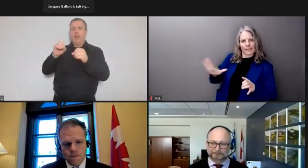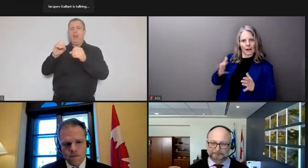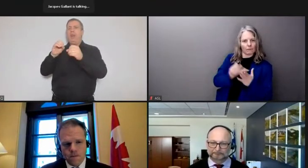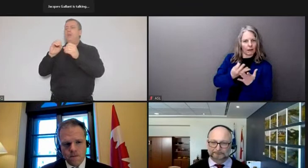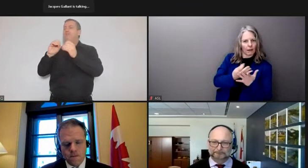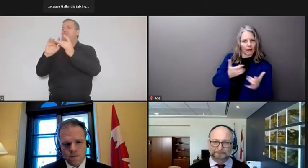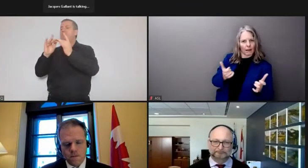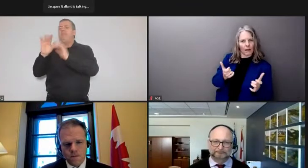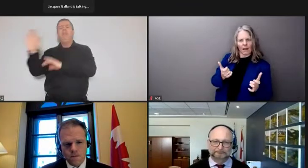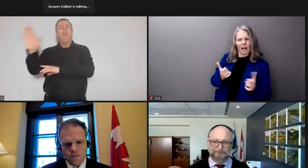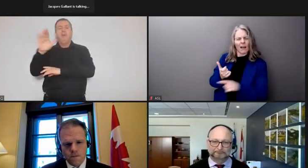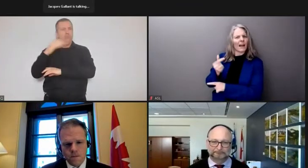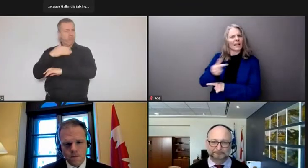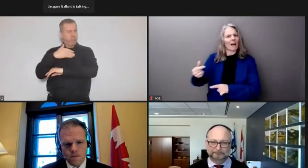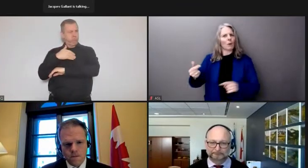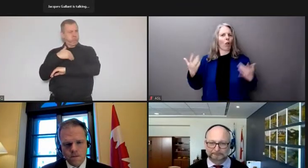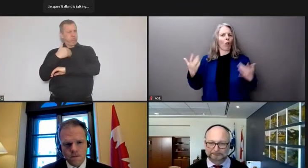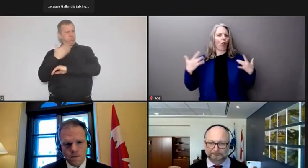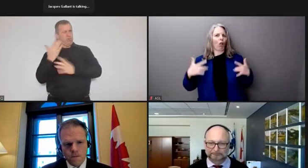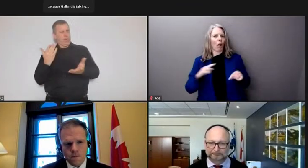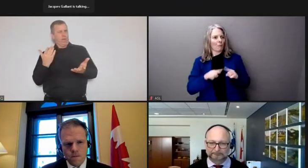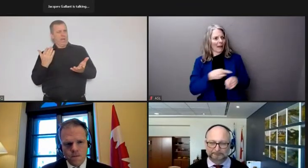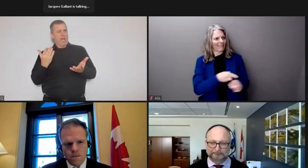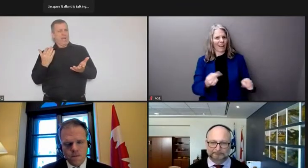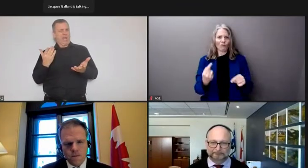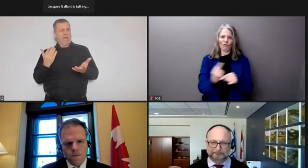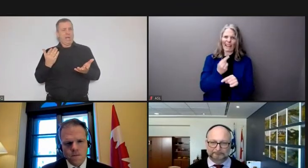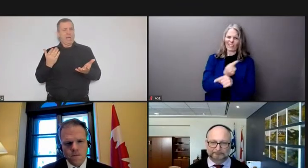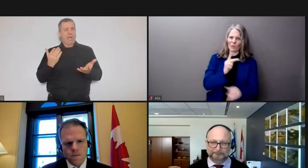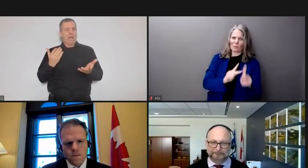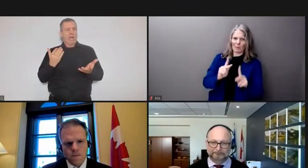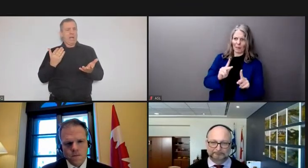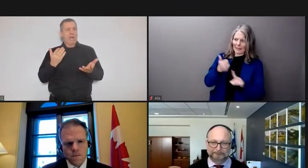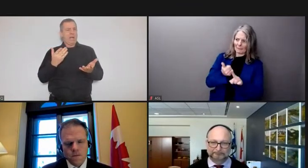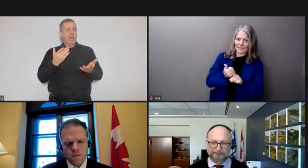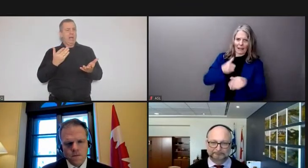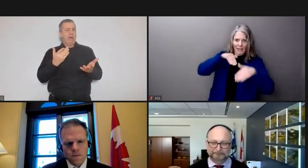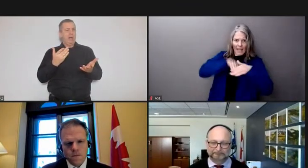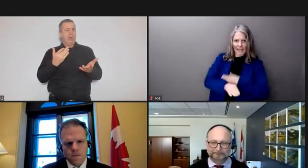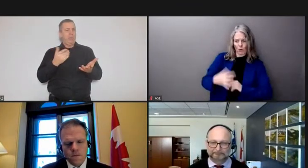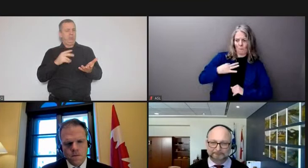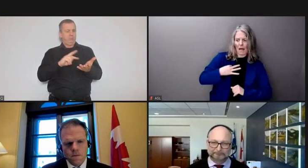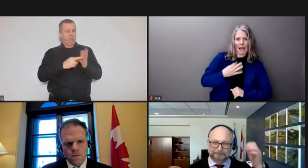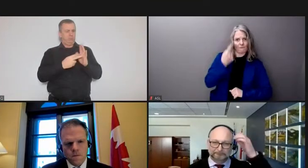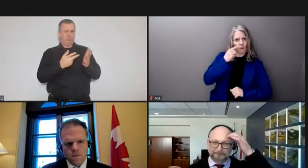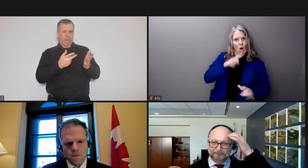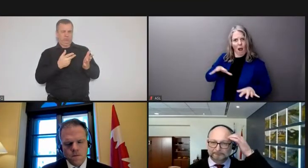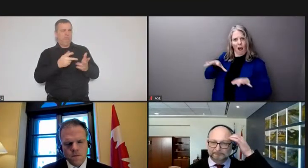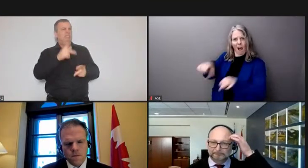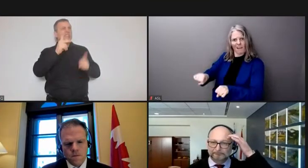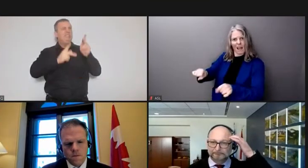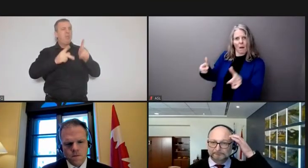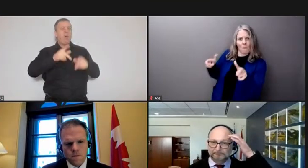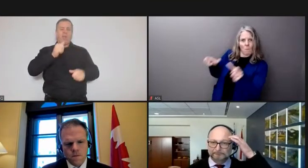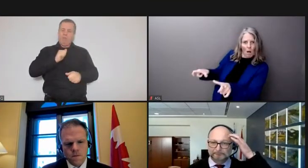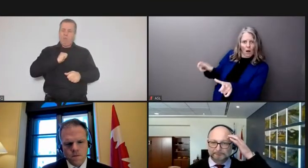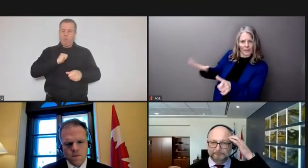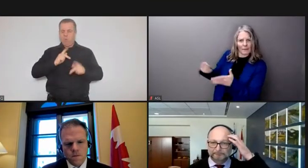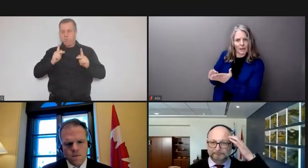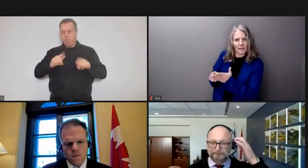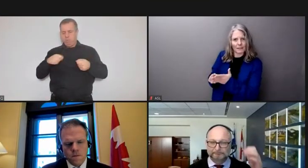did it fall to citizens having to do that well first of all let me say we absolutely welcome